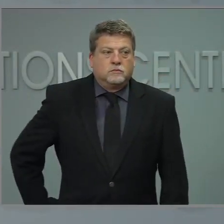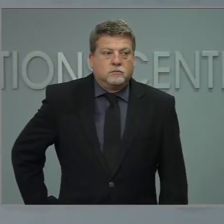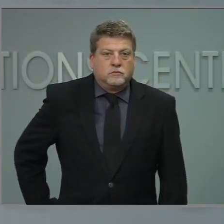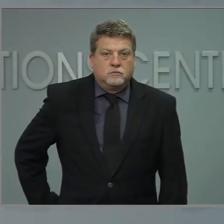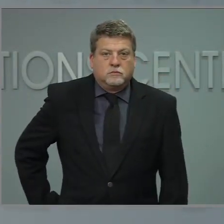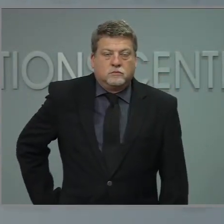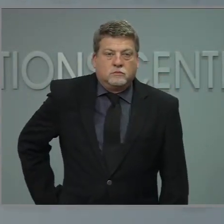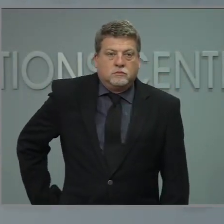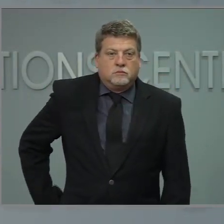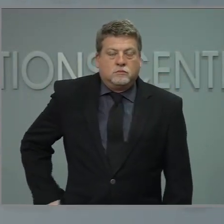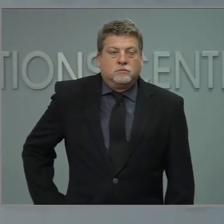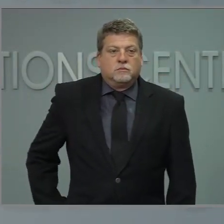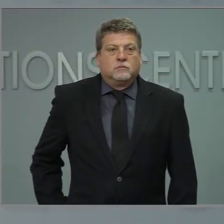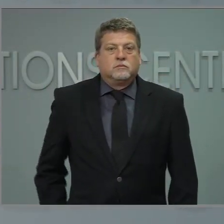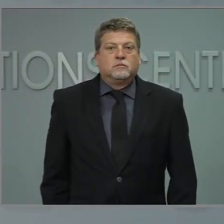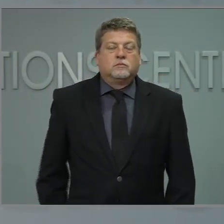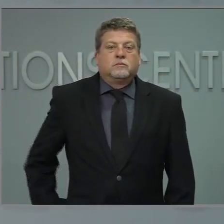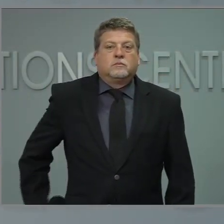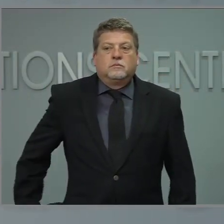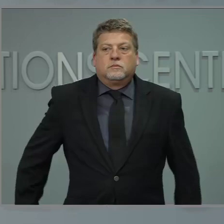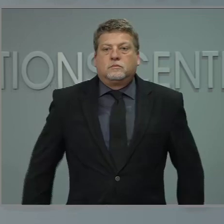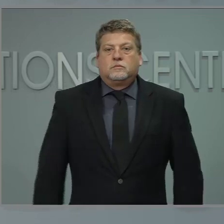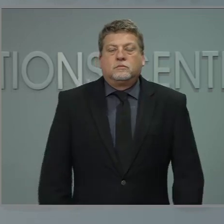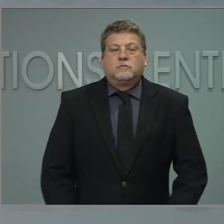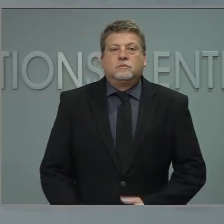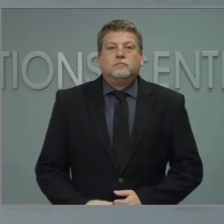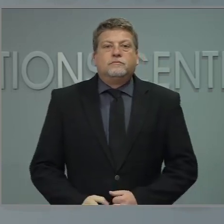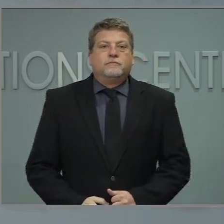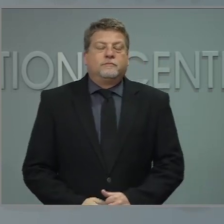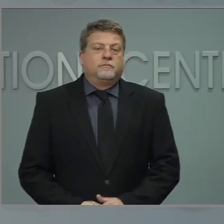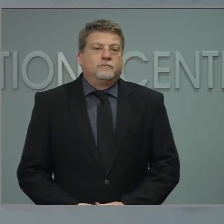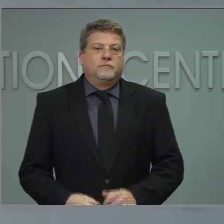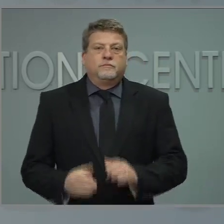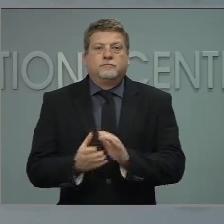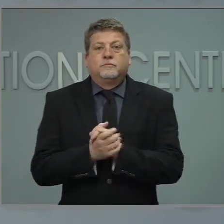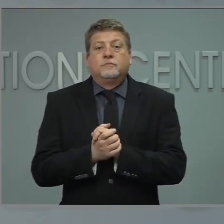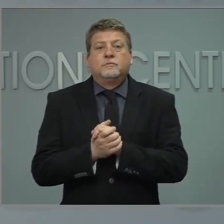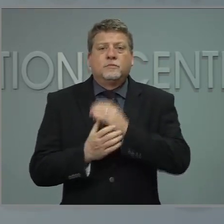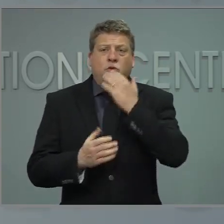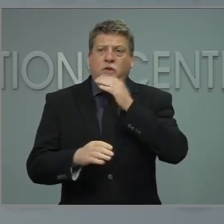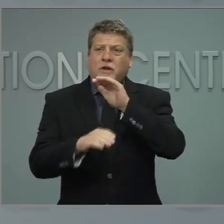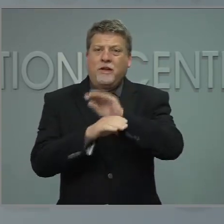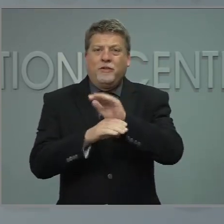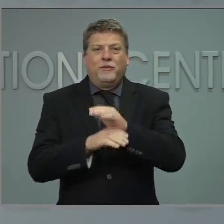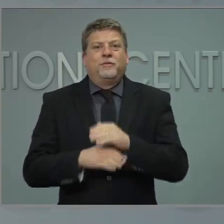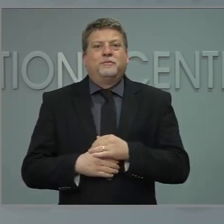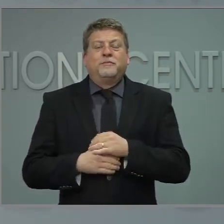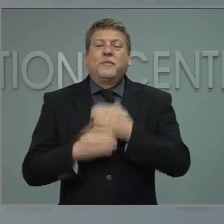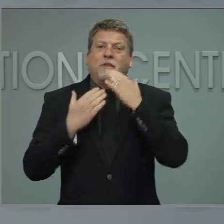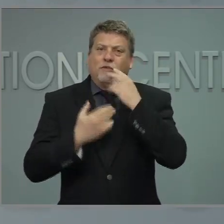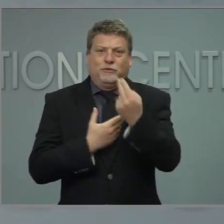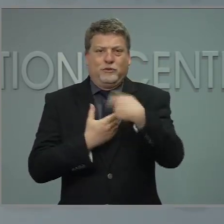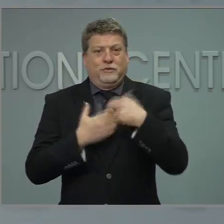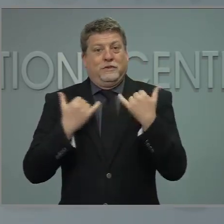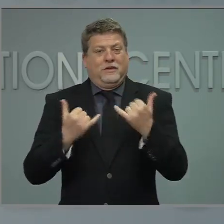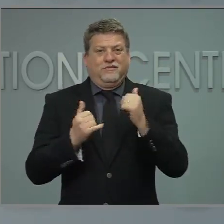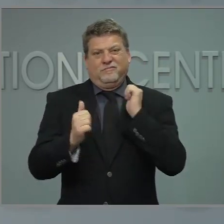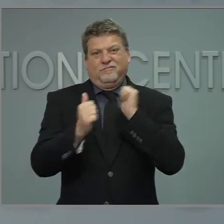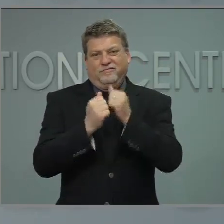Good afternoon, everybody, and thank you for joining today's update. As of today, we've had 903